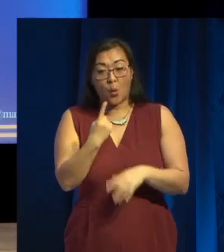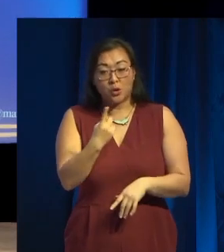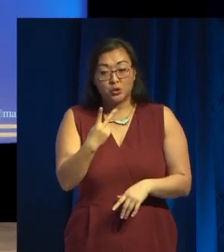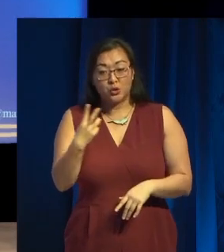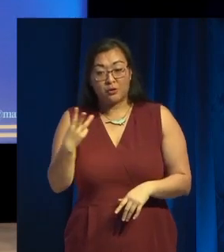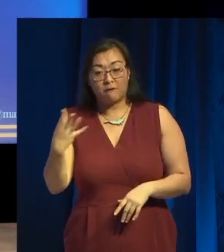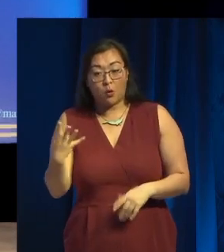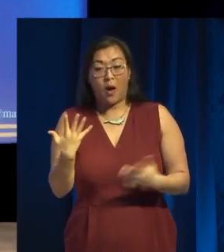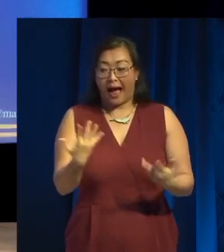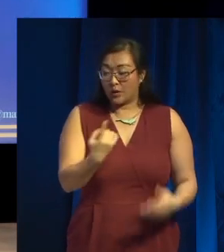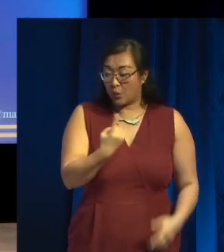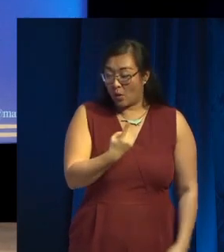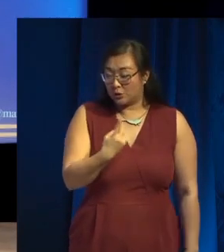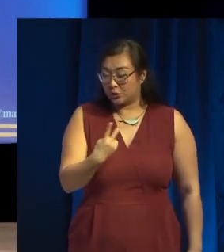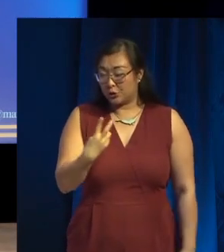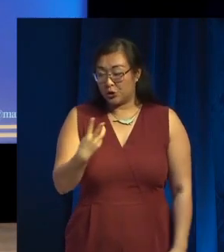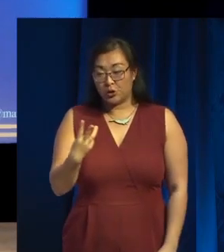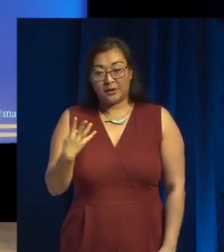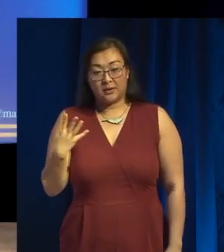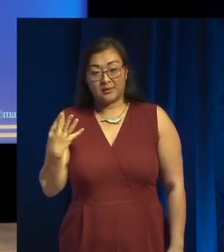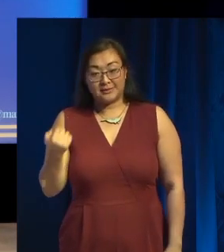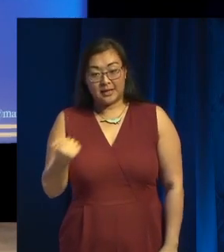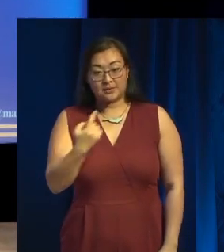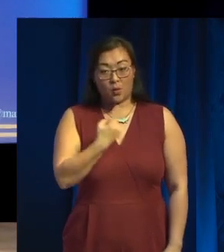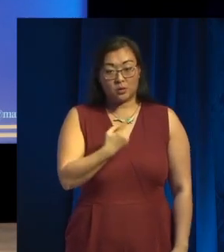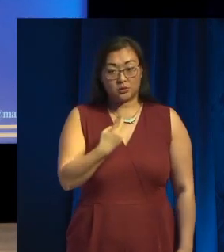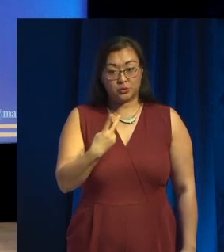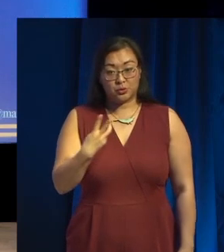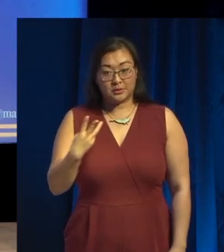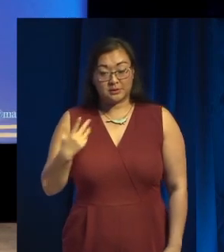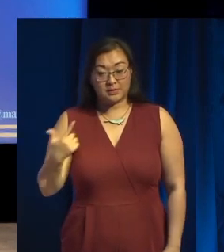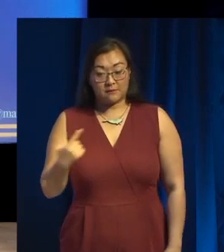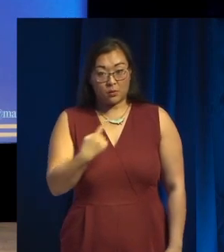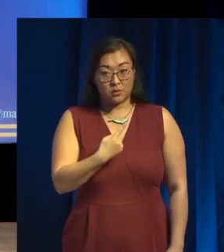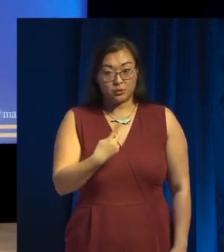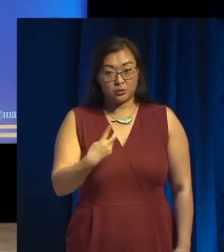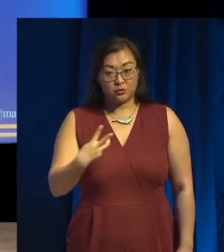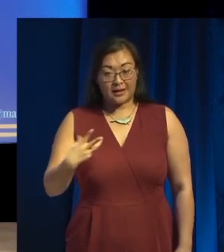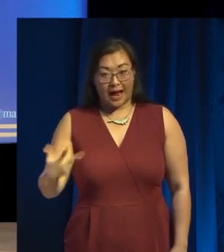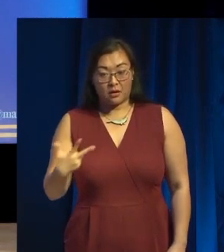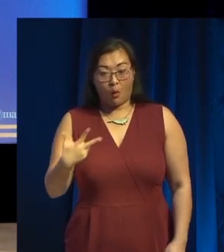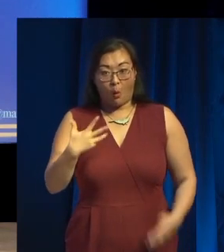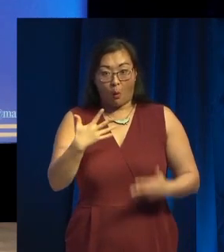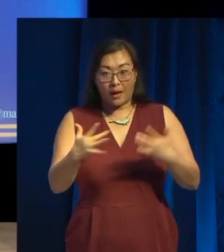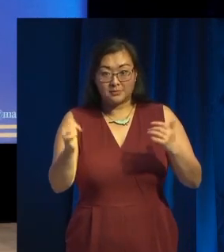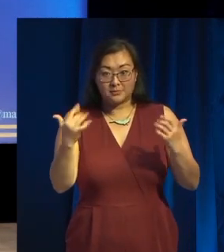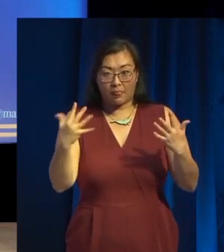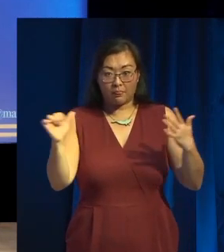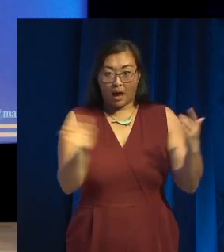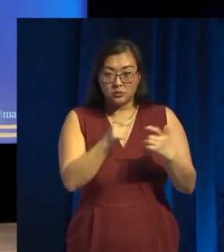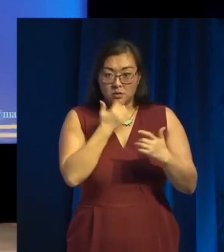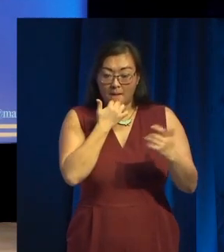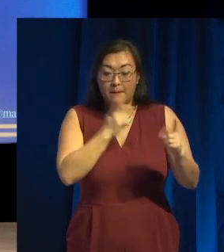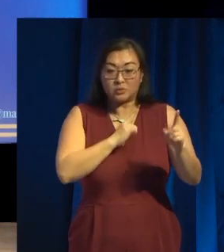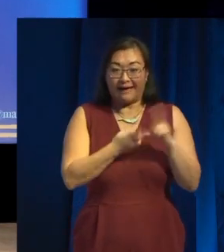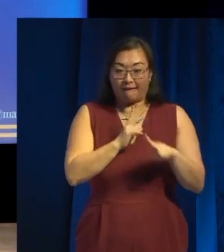so on for all 10,000 possibilities, which is slightly time-consuming. But it also